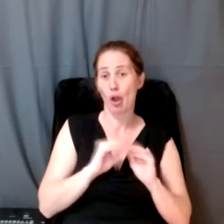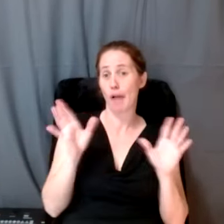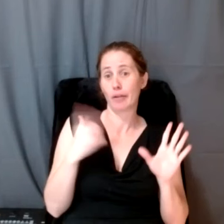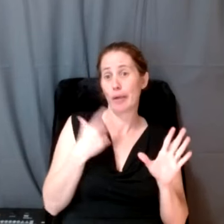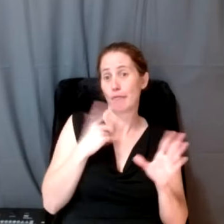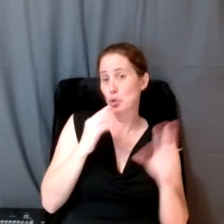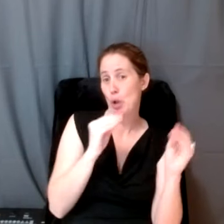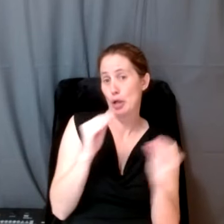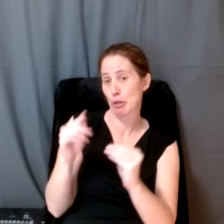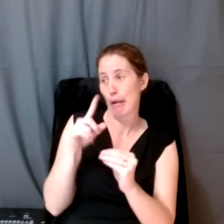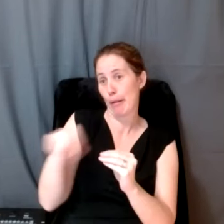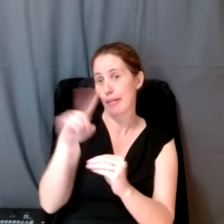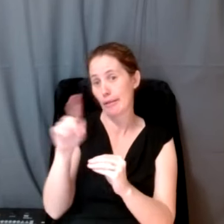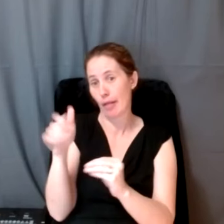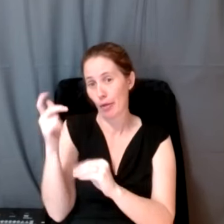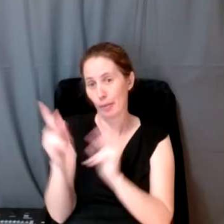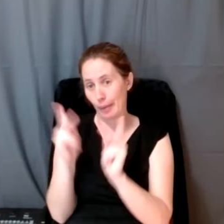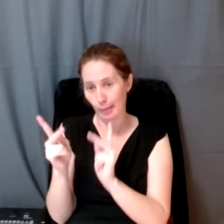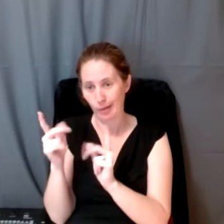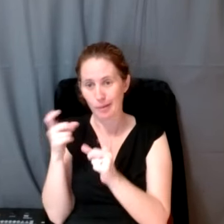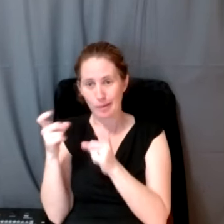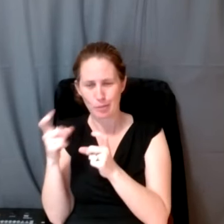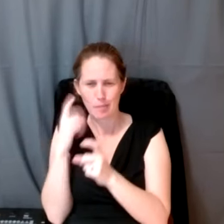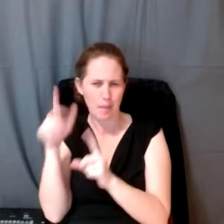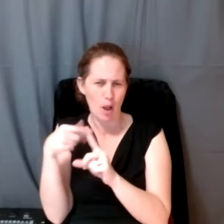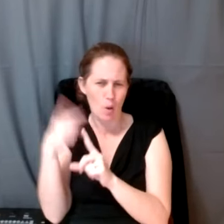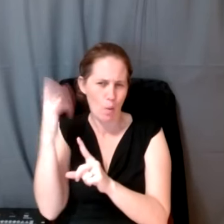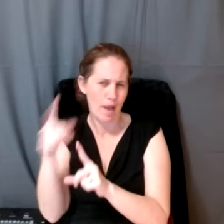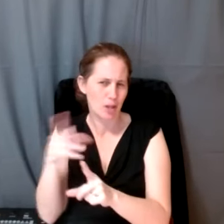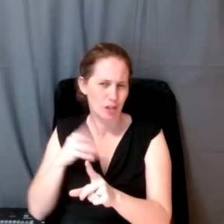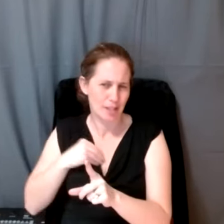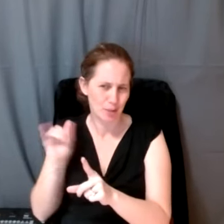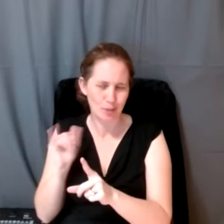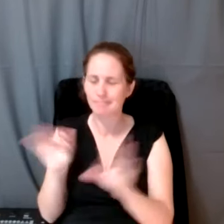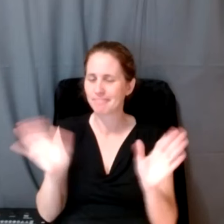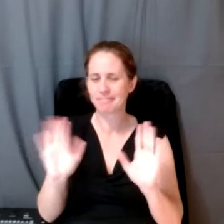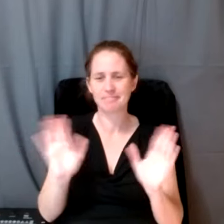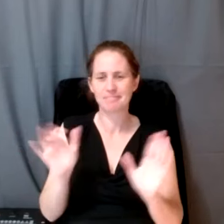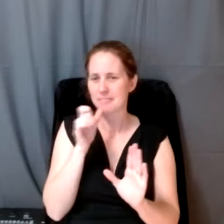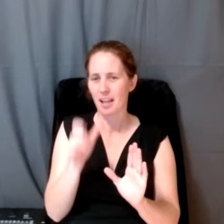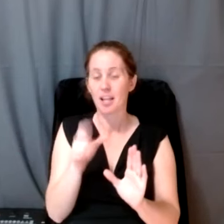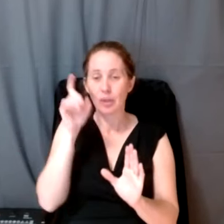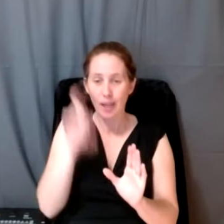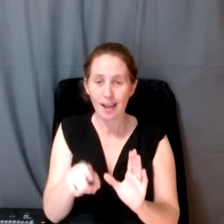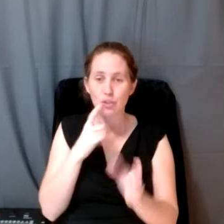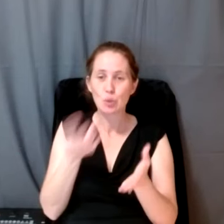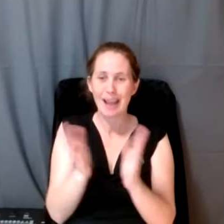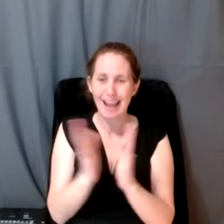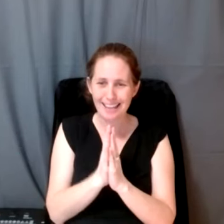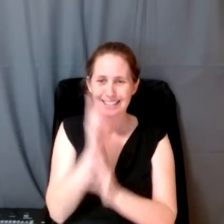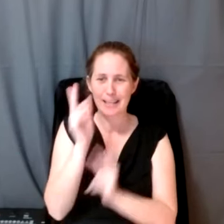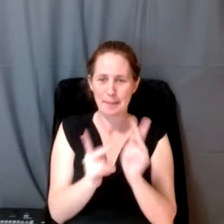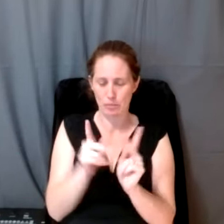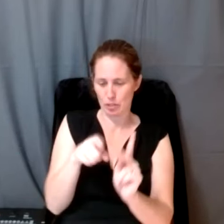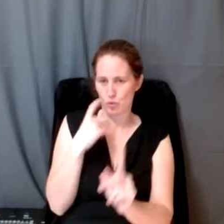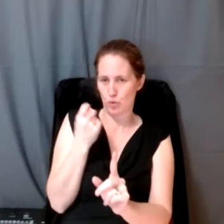have to educate these other tribal heritage managers about why they should be okay with that. That is not the case. You have to ask people. You have